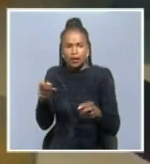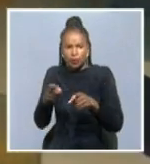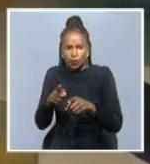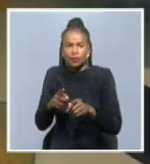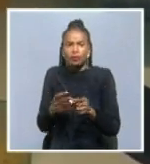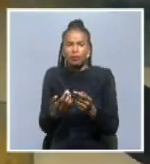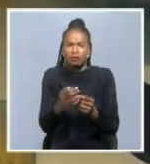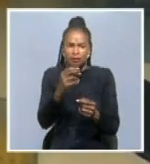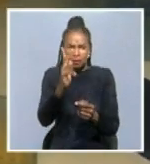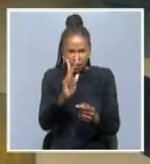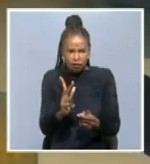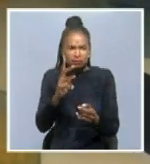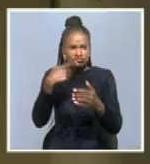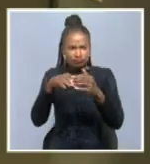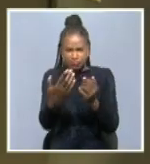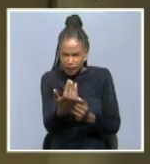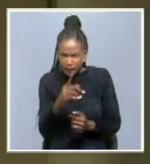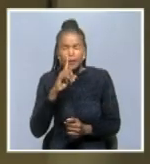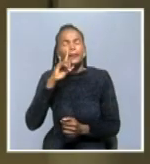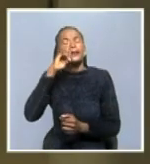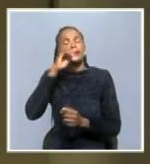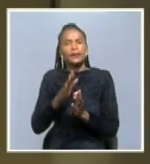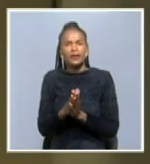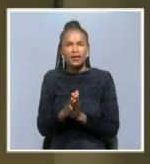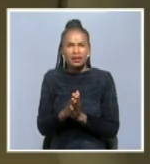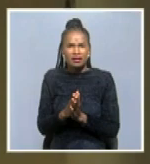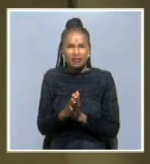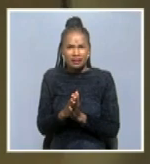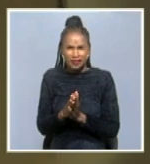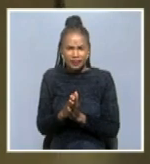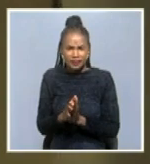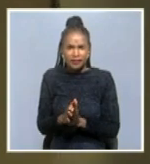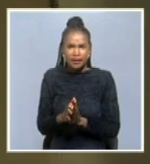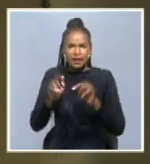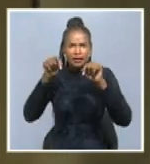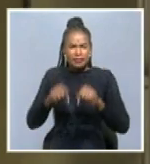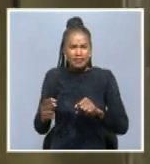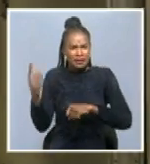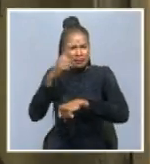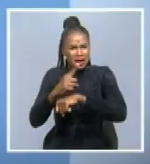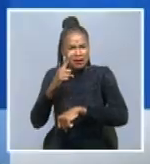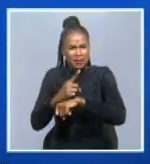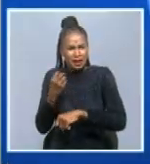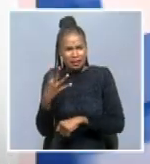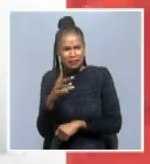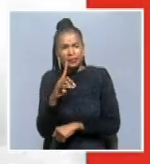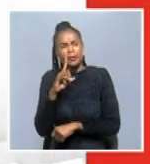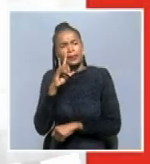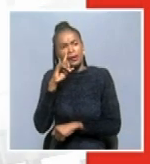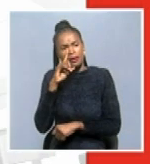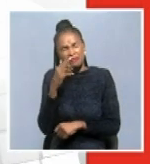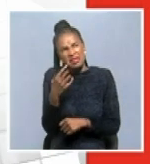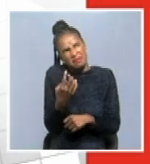long until this information is available? We are looking at the